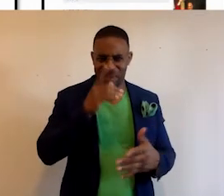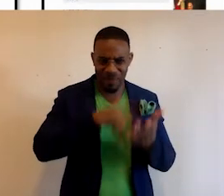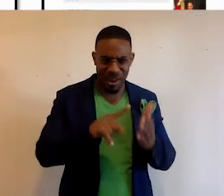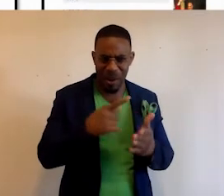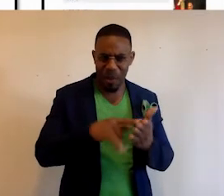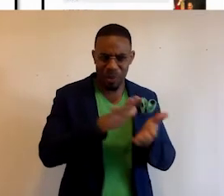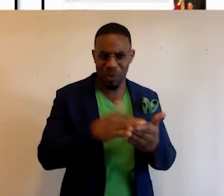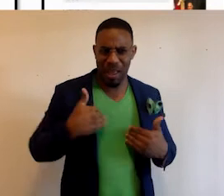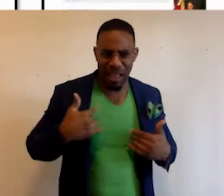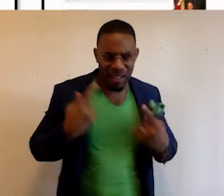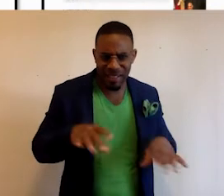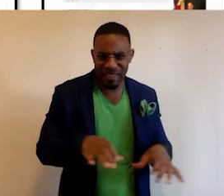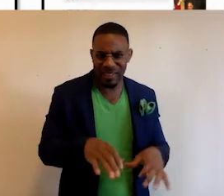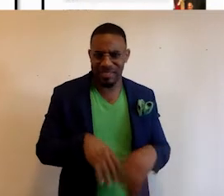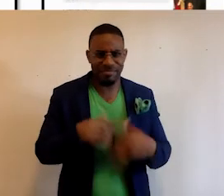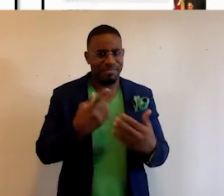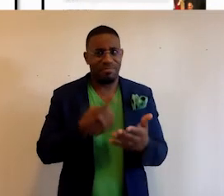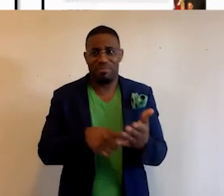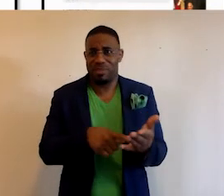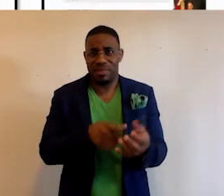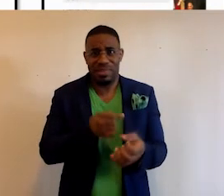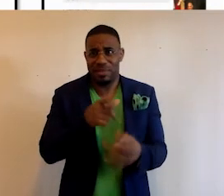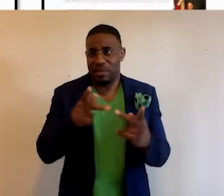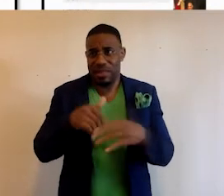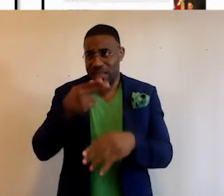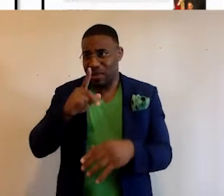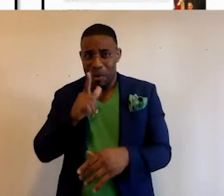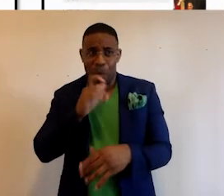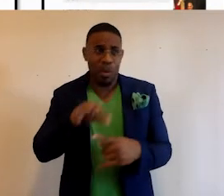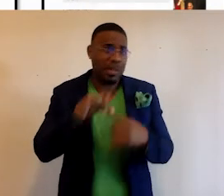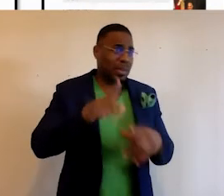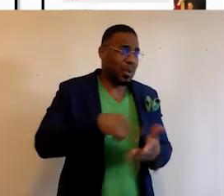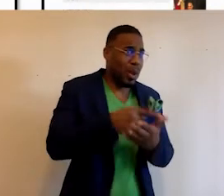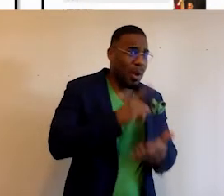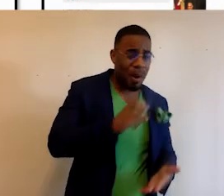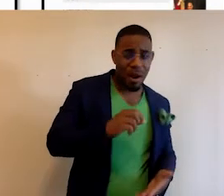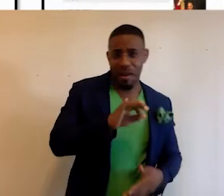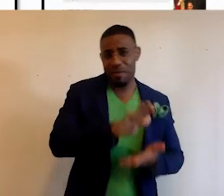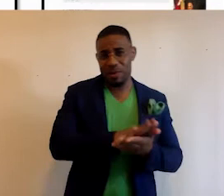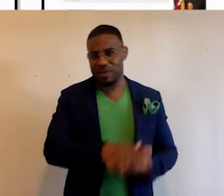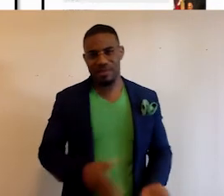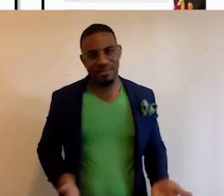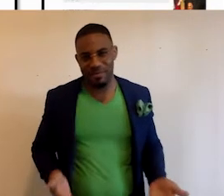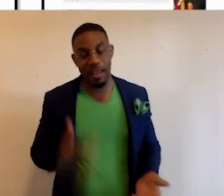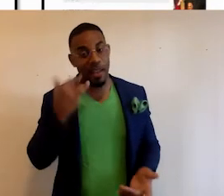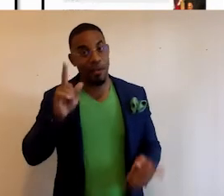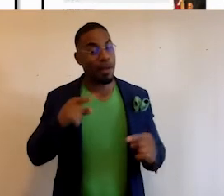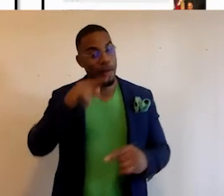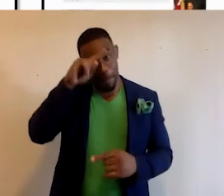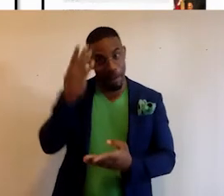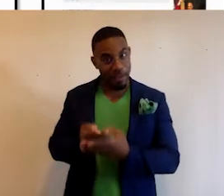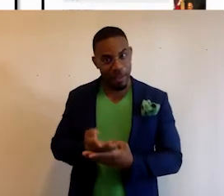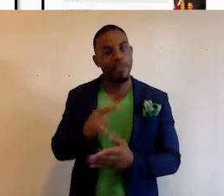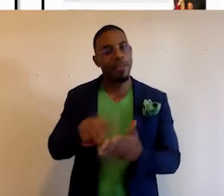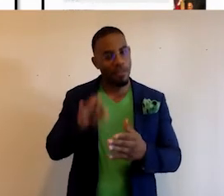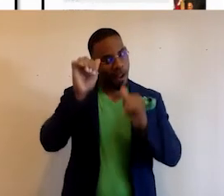what the school has done, what its place in history is, who the distinguished graduates were of those schools. But if you come to Black Facts,